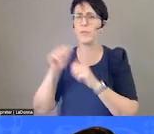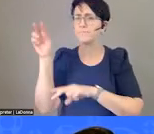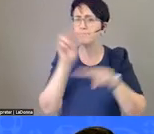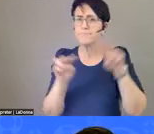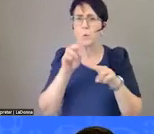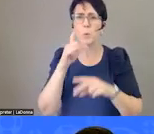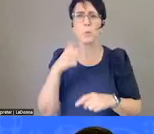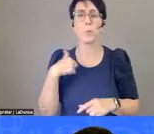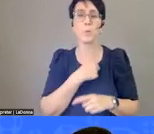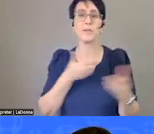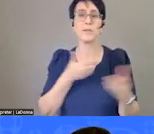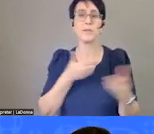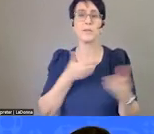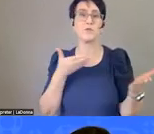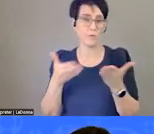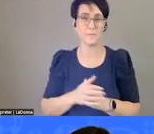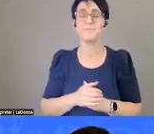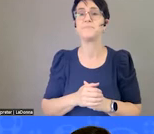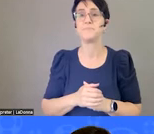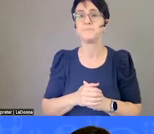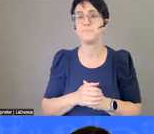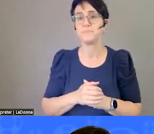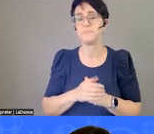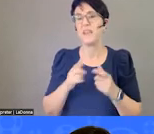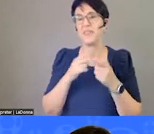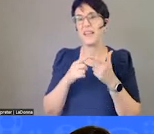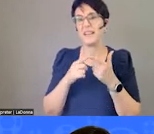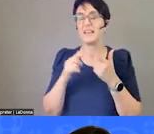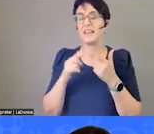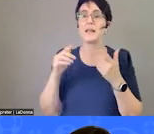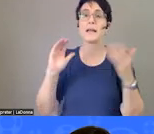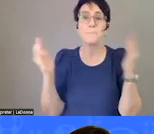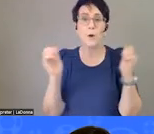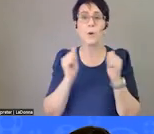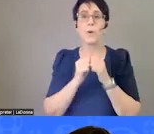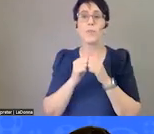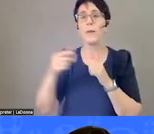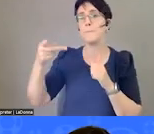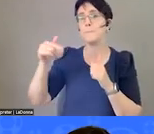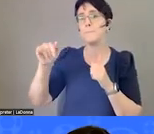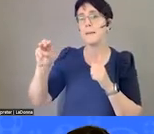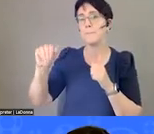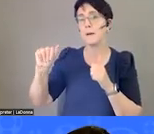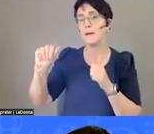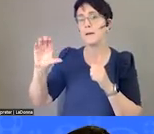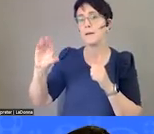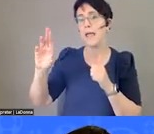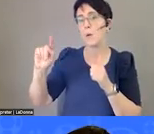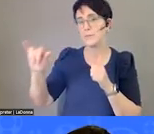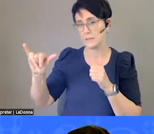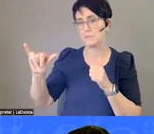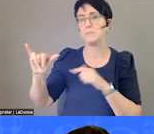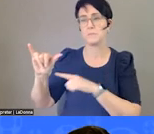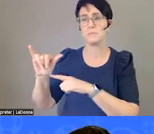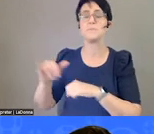then comparing it to the just the local county population, this for both adults and kids. And we saw that